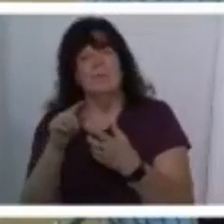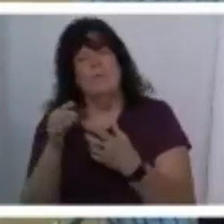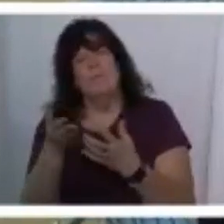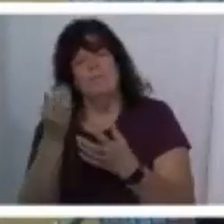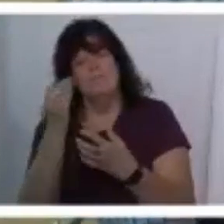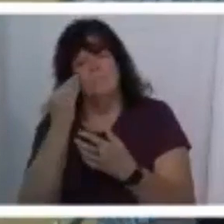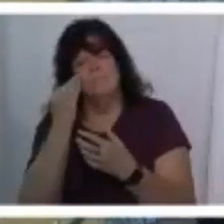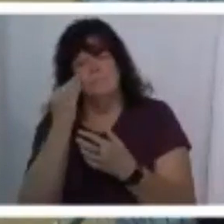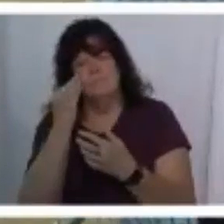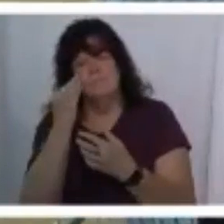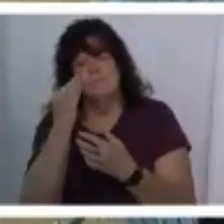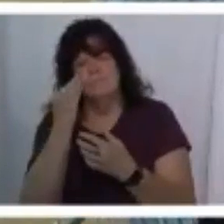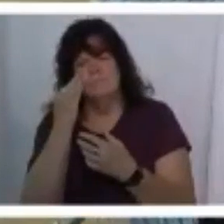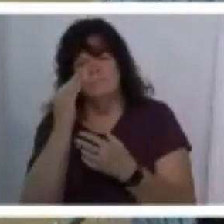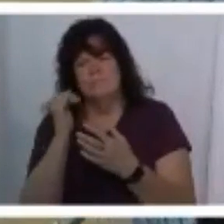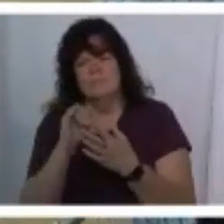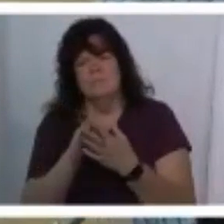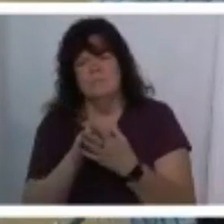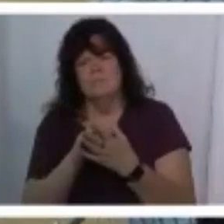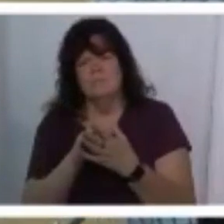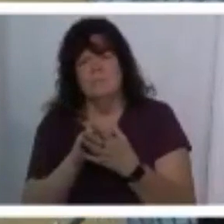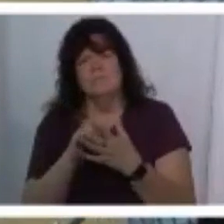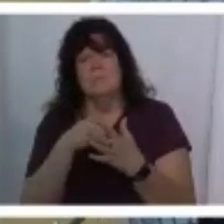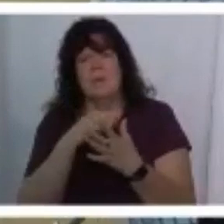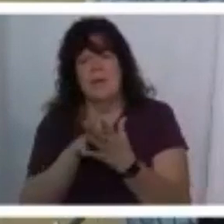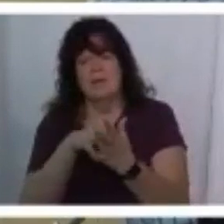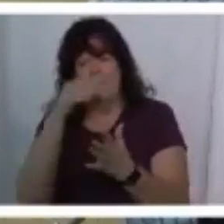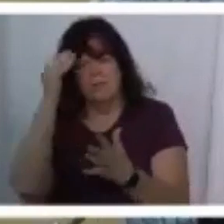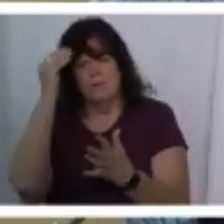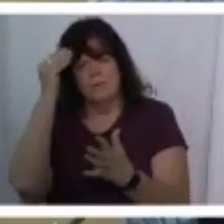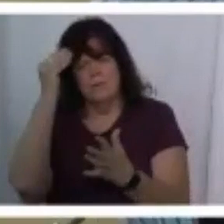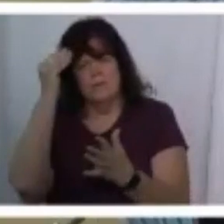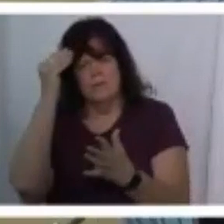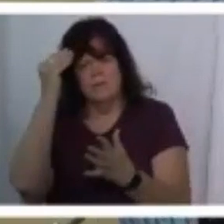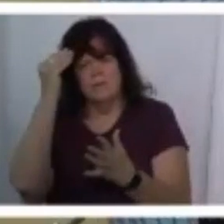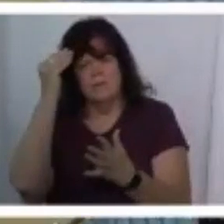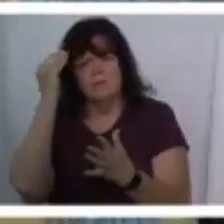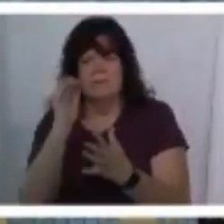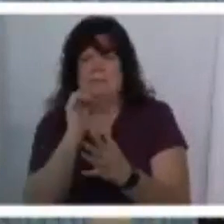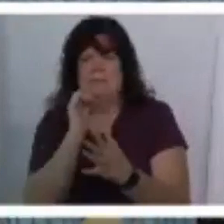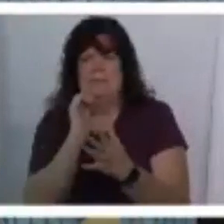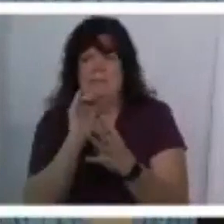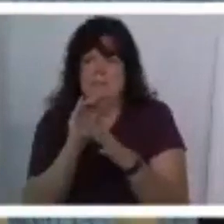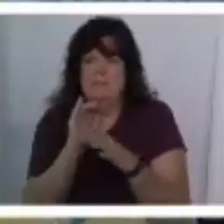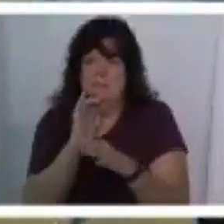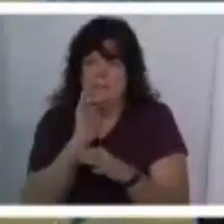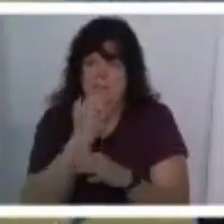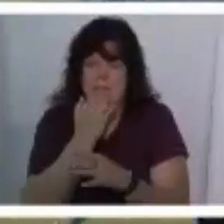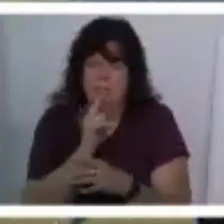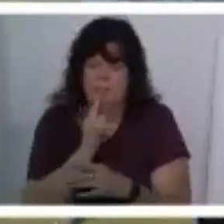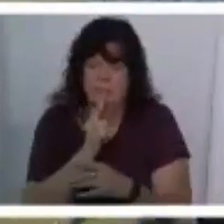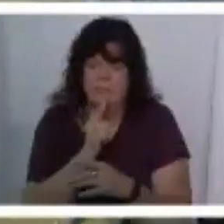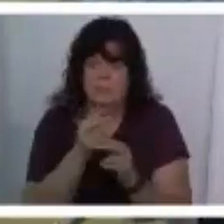know is that uh i learned quite by accident um over